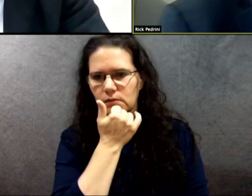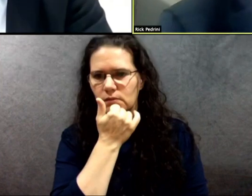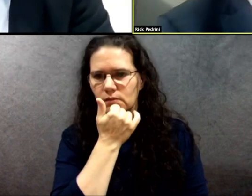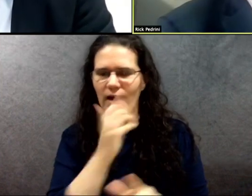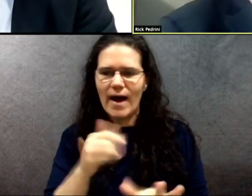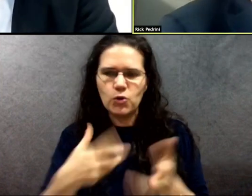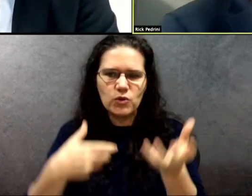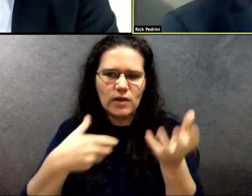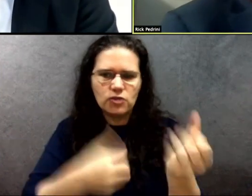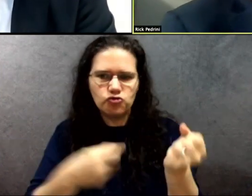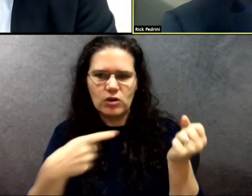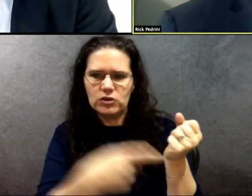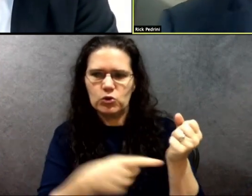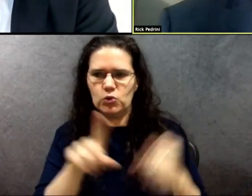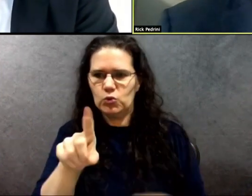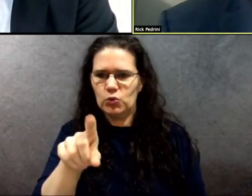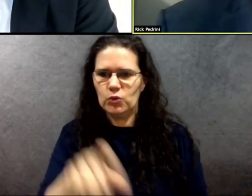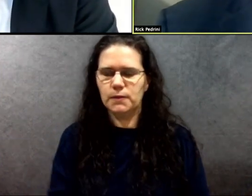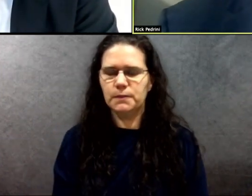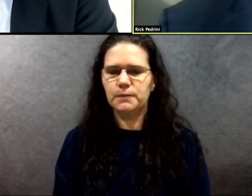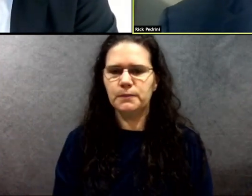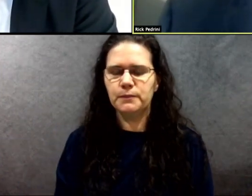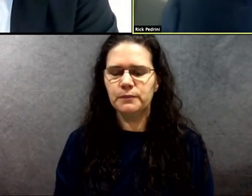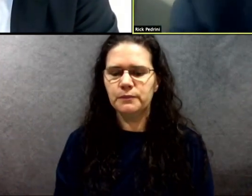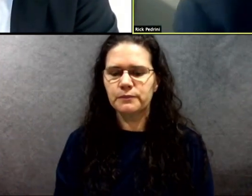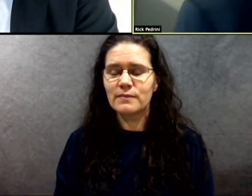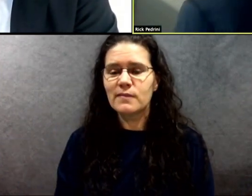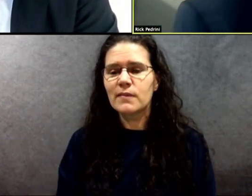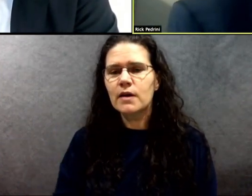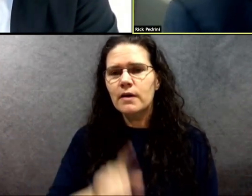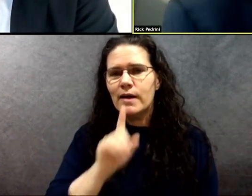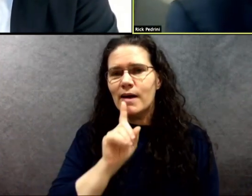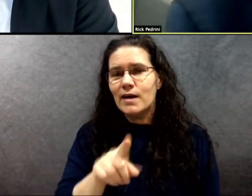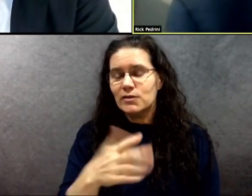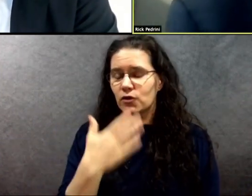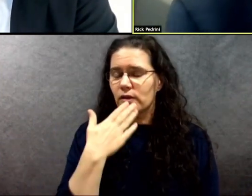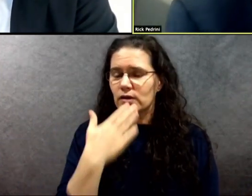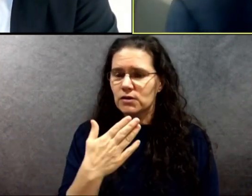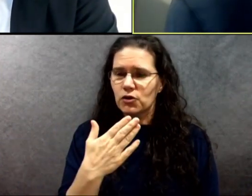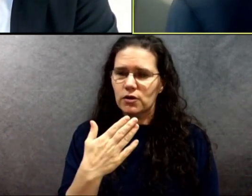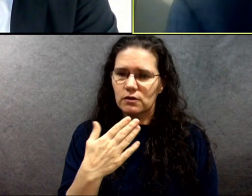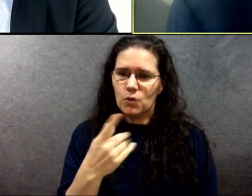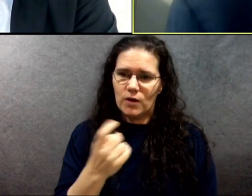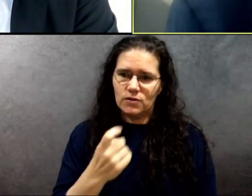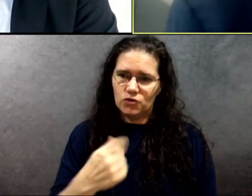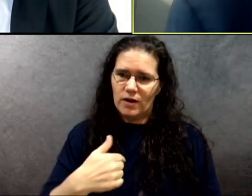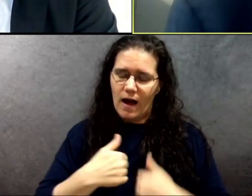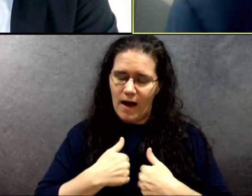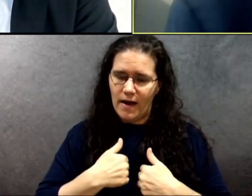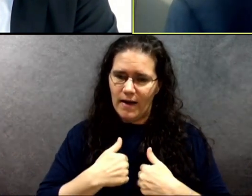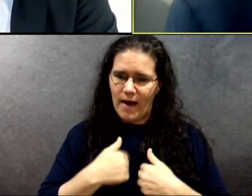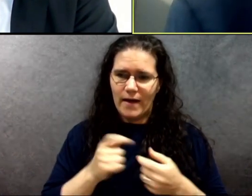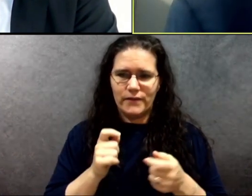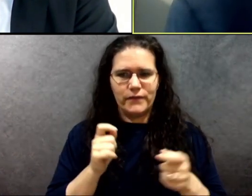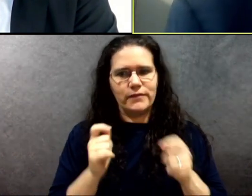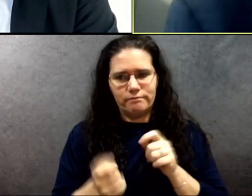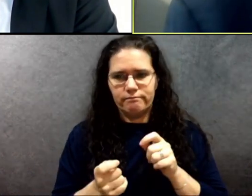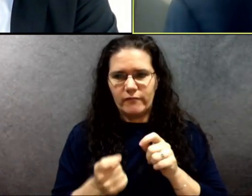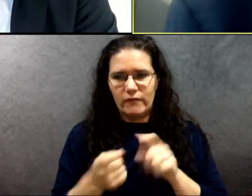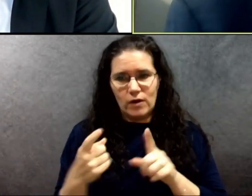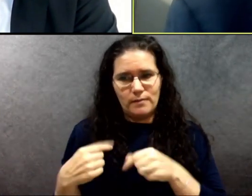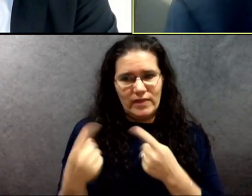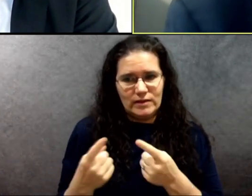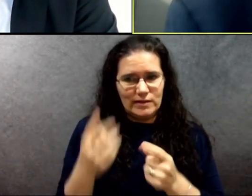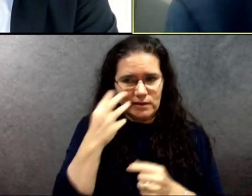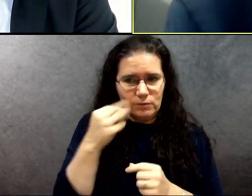That's a good question. Um, I've grown, I've certainly grown from this. And I, and I expect